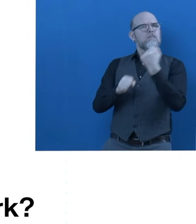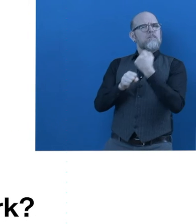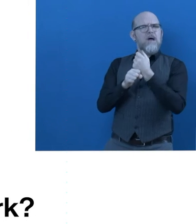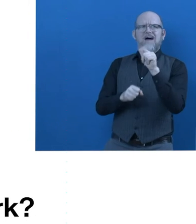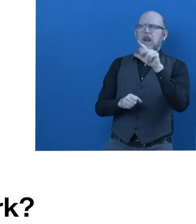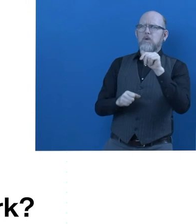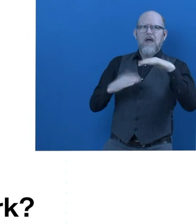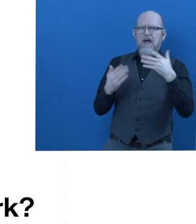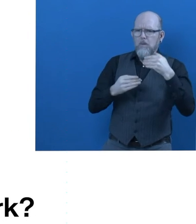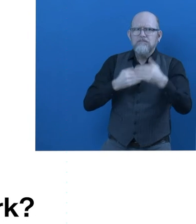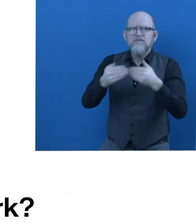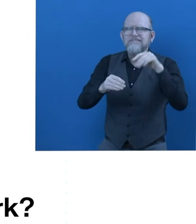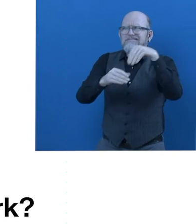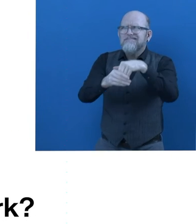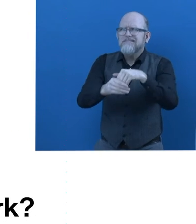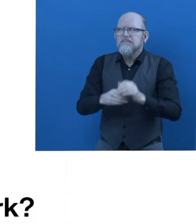work?